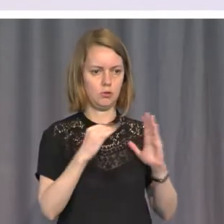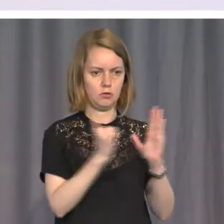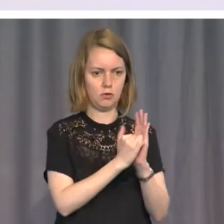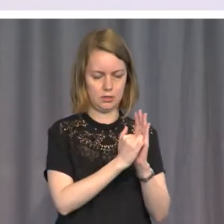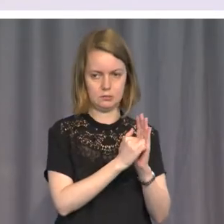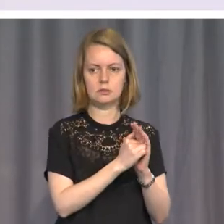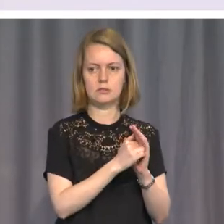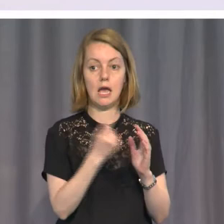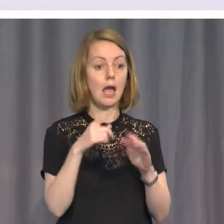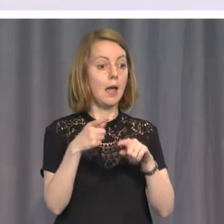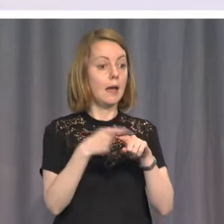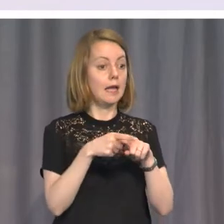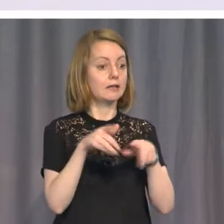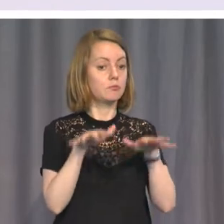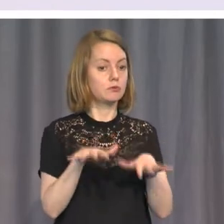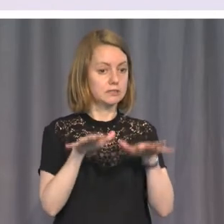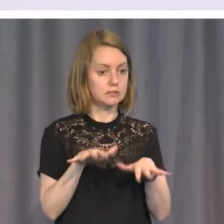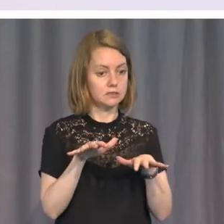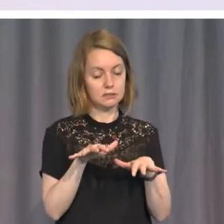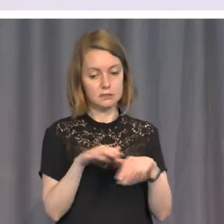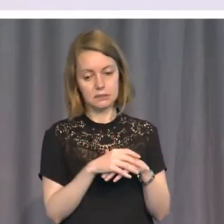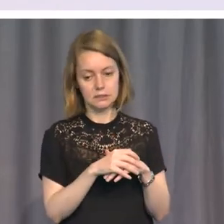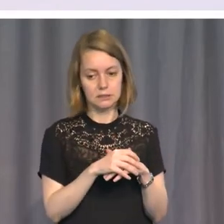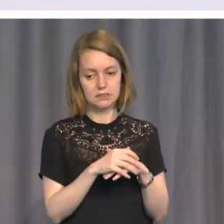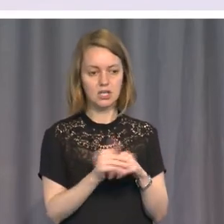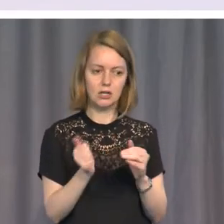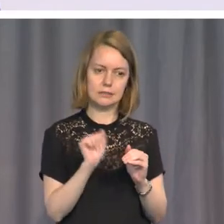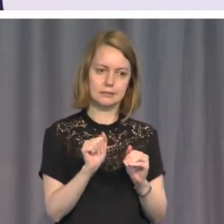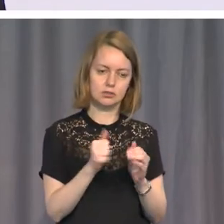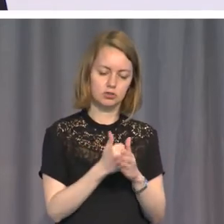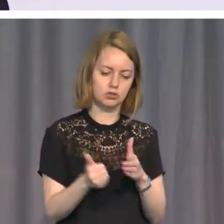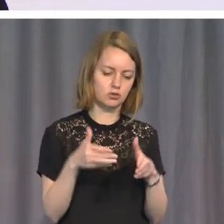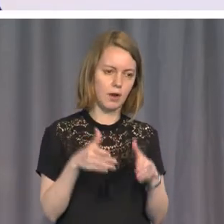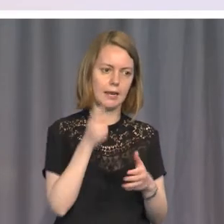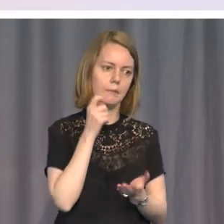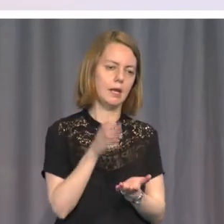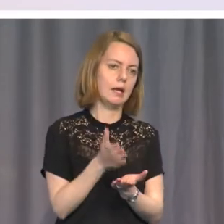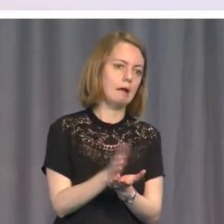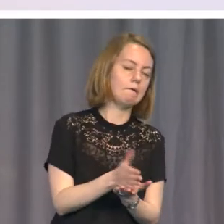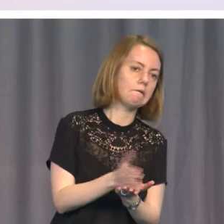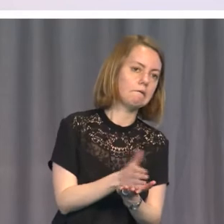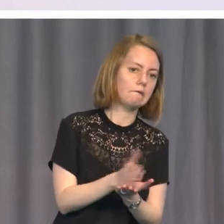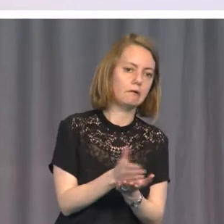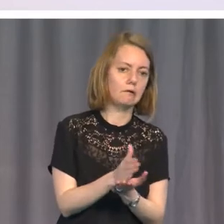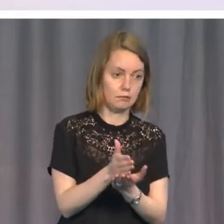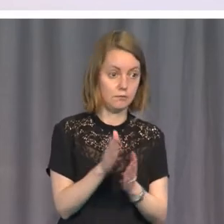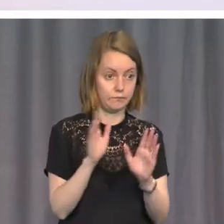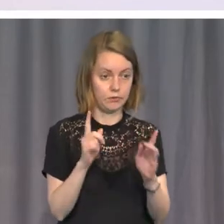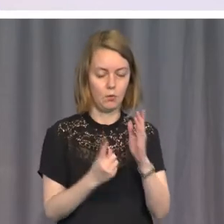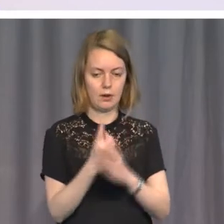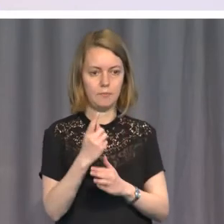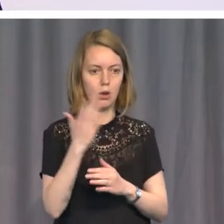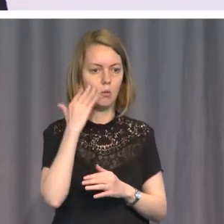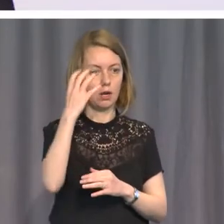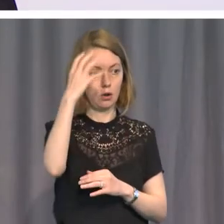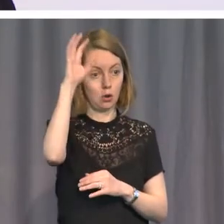India. Britain paid its usual equivocal part. When it became obvious that the